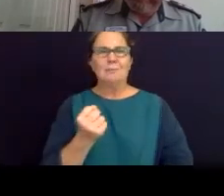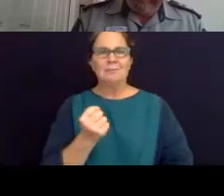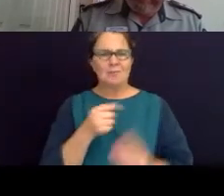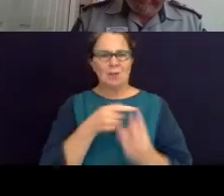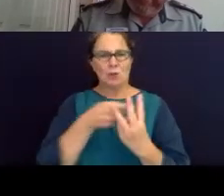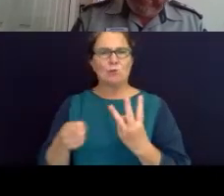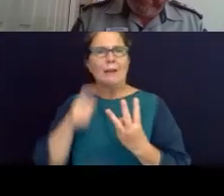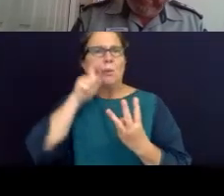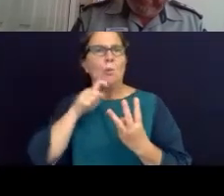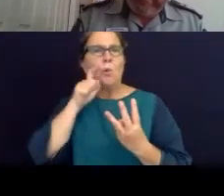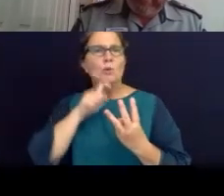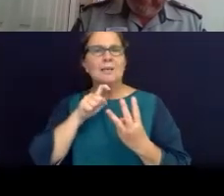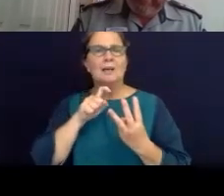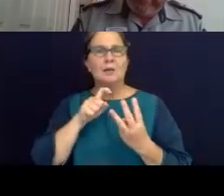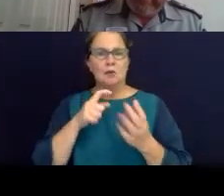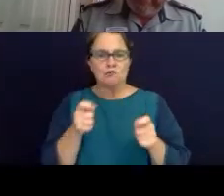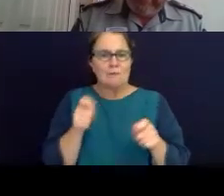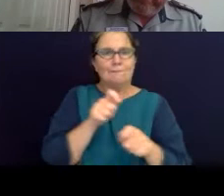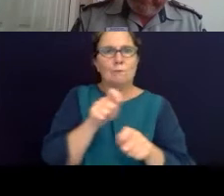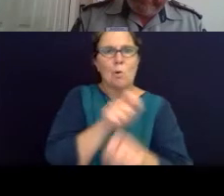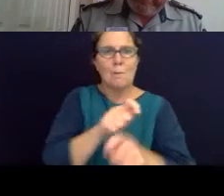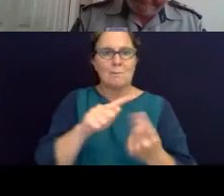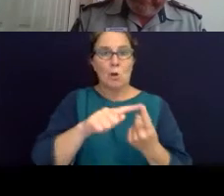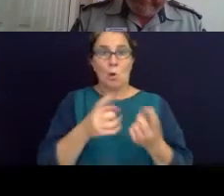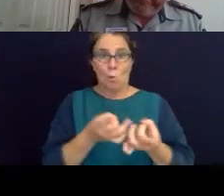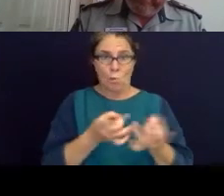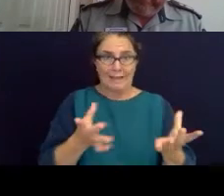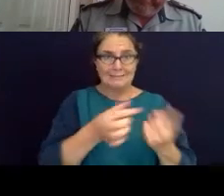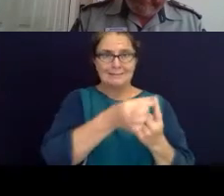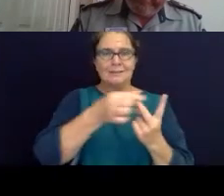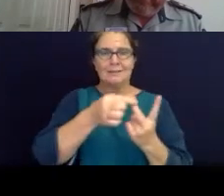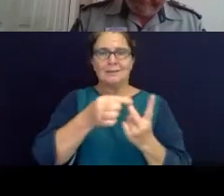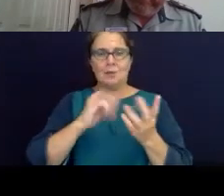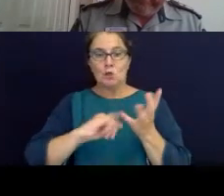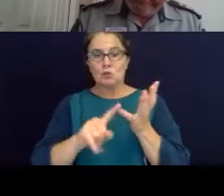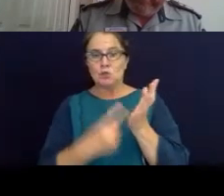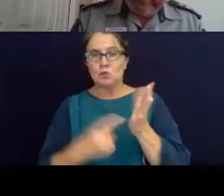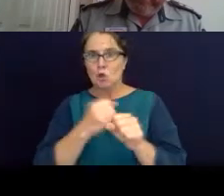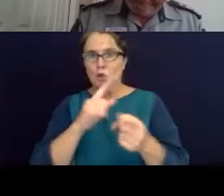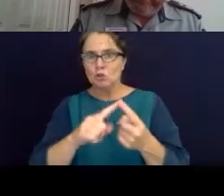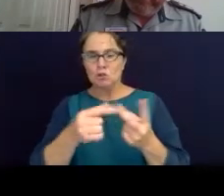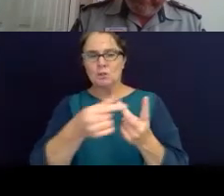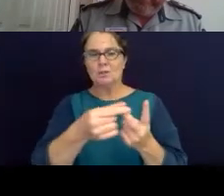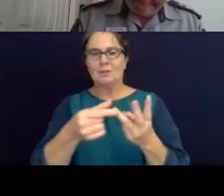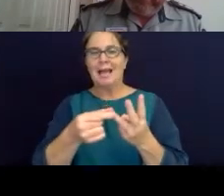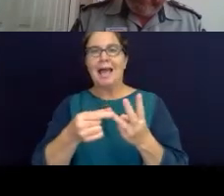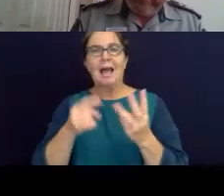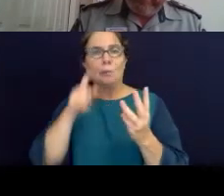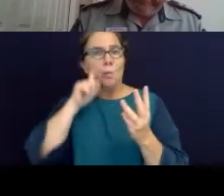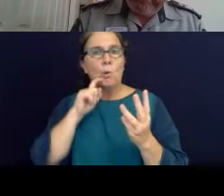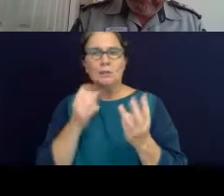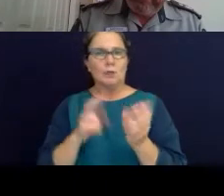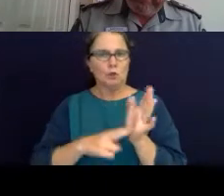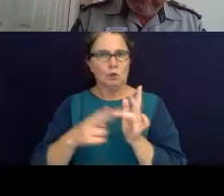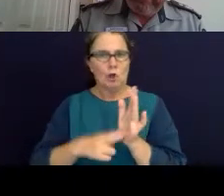to waste, sewage and non-fresh water. So it's an all-encompassing discussion which probably won't be covered here today,